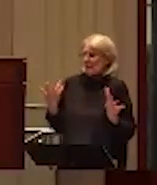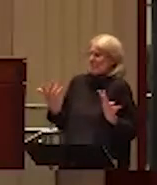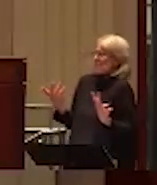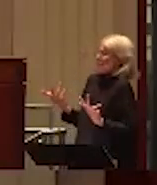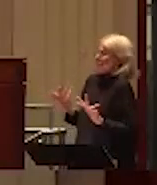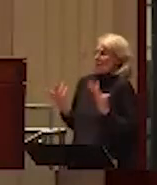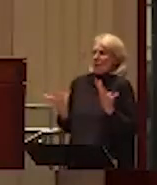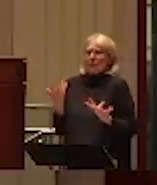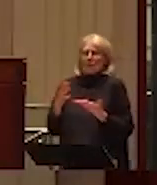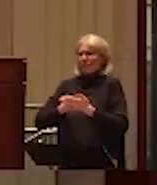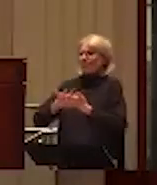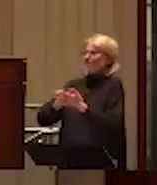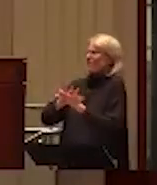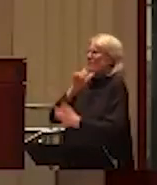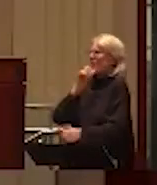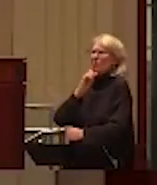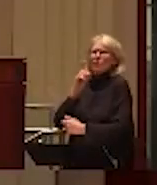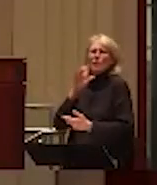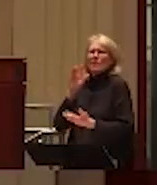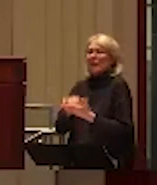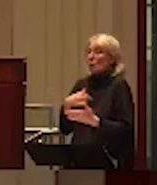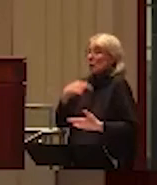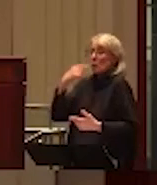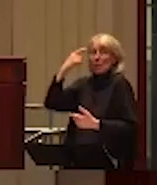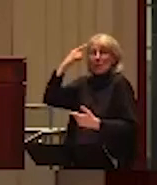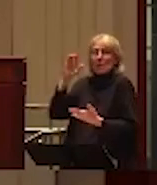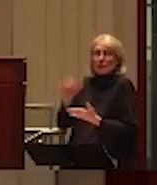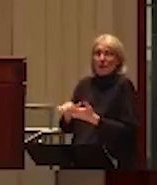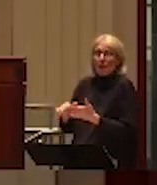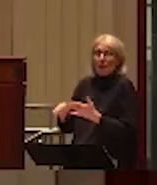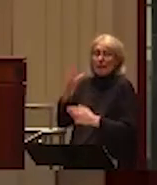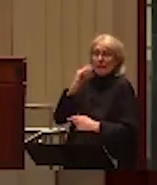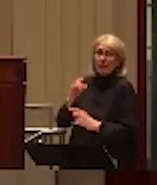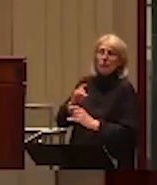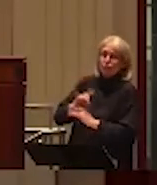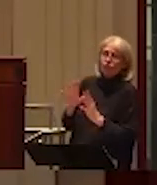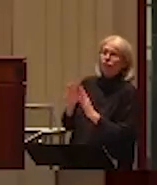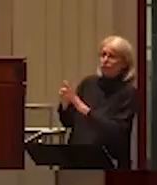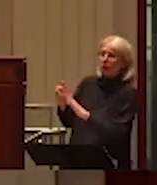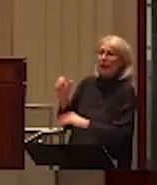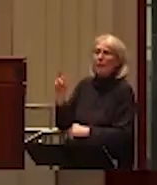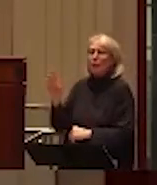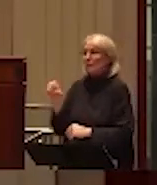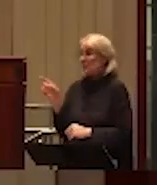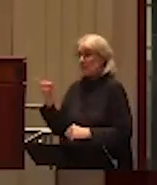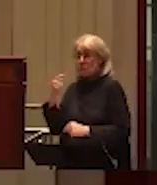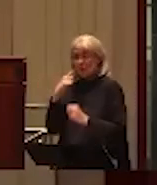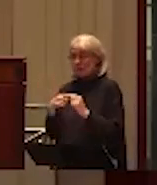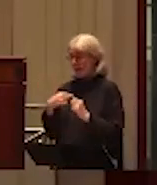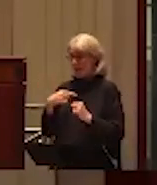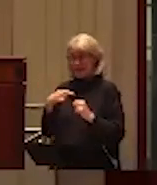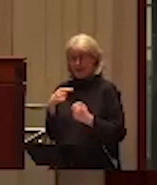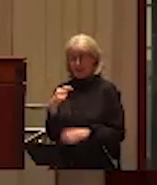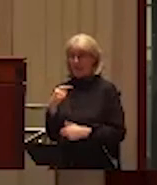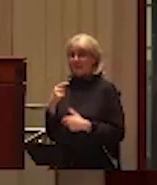we don't recognize it as abuse. And I didn't. I left that relationship, as I told you, just completely broken. And